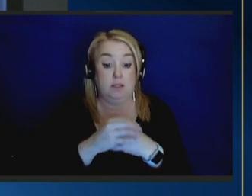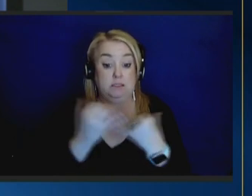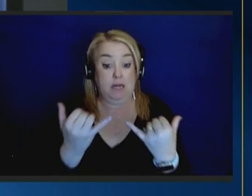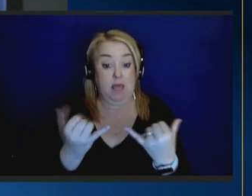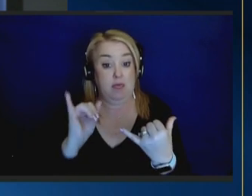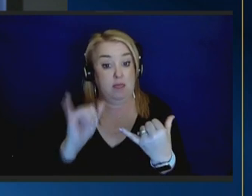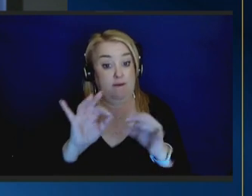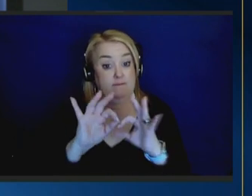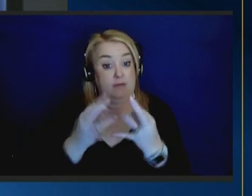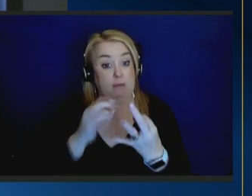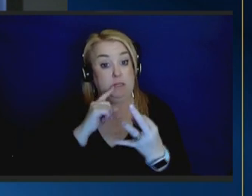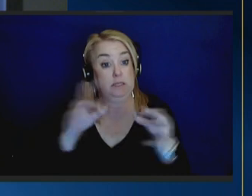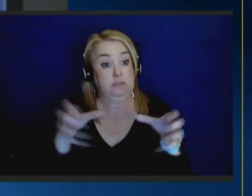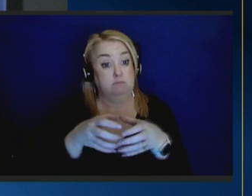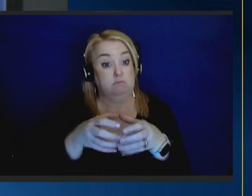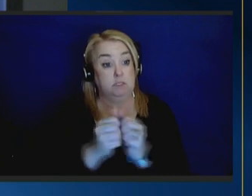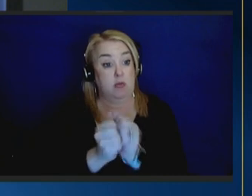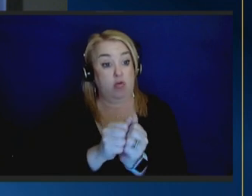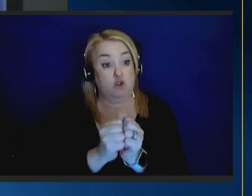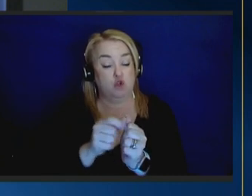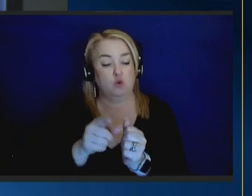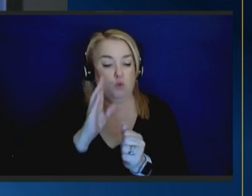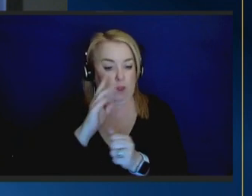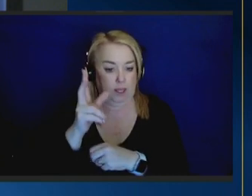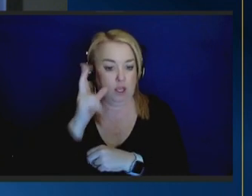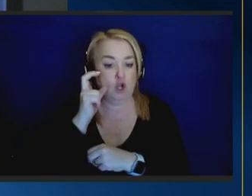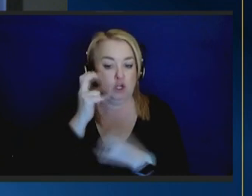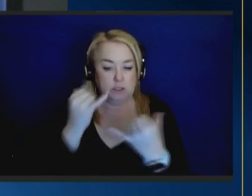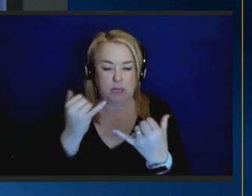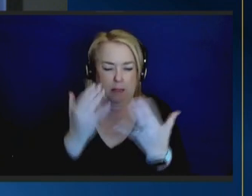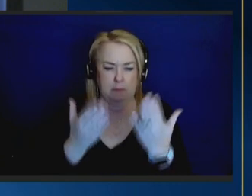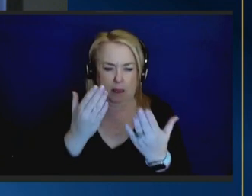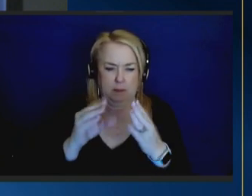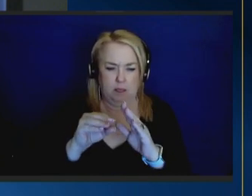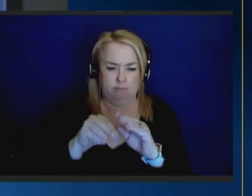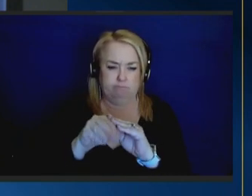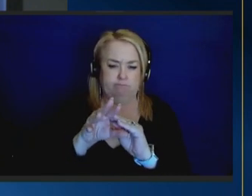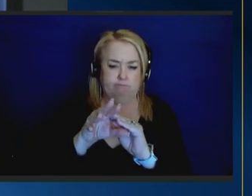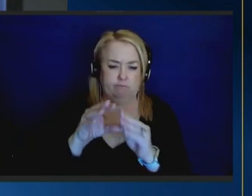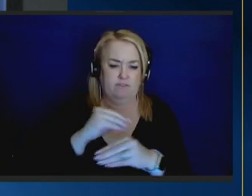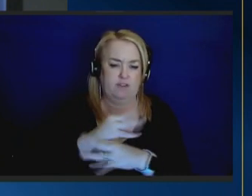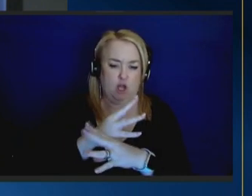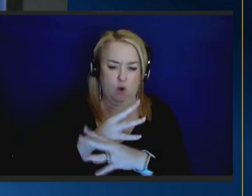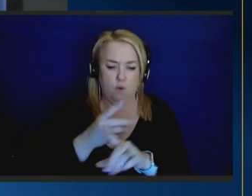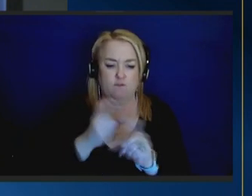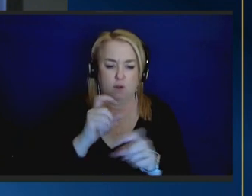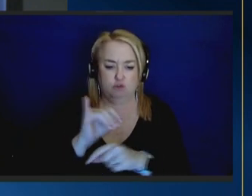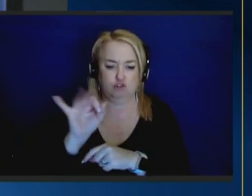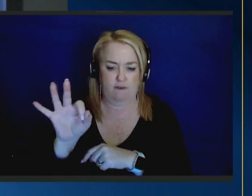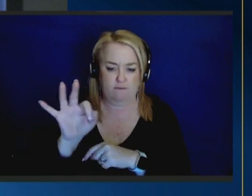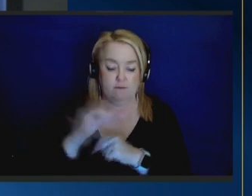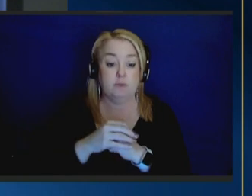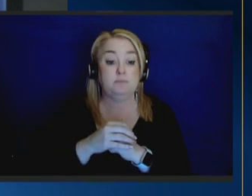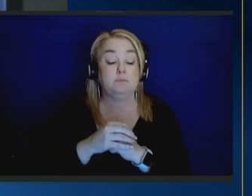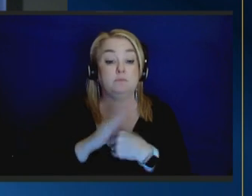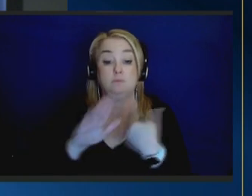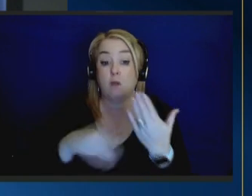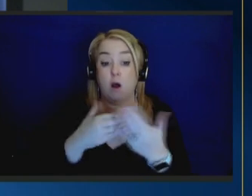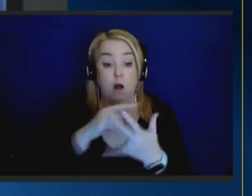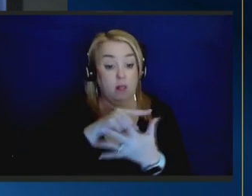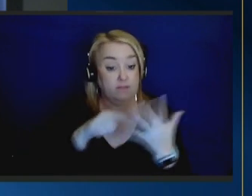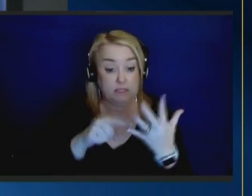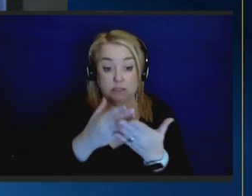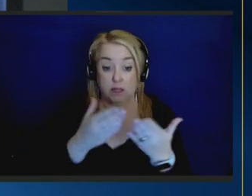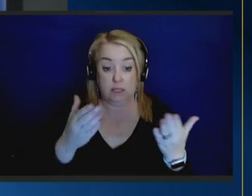together and you'll probably hear today i think by video from jeff all of those things make it possible for us to talk about